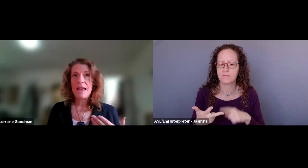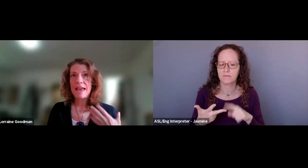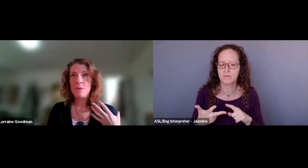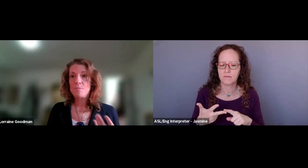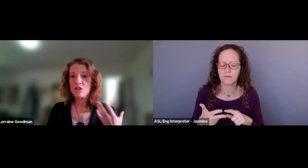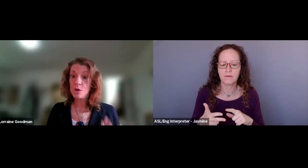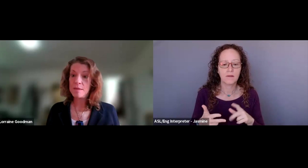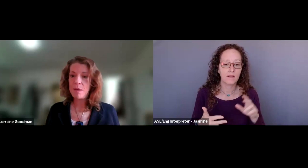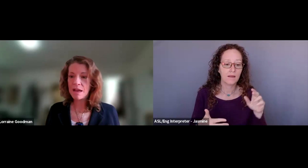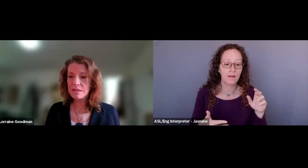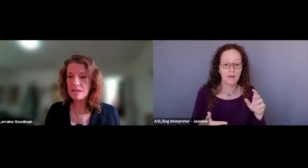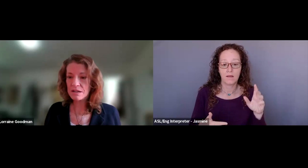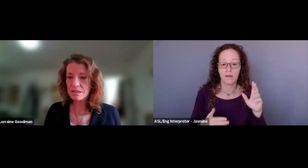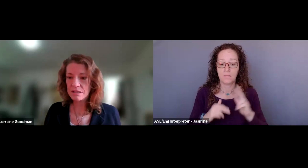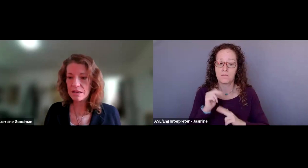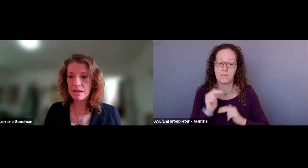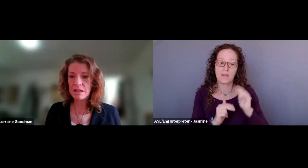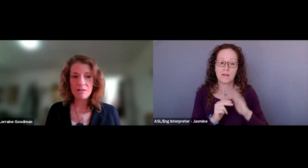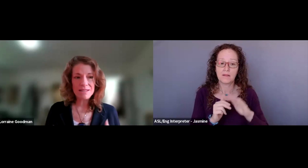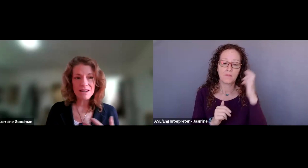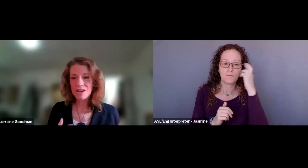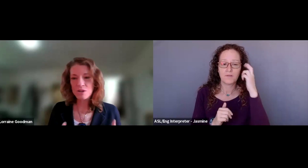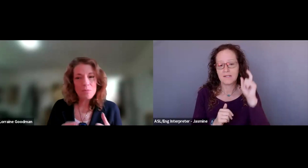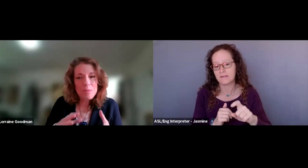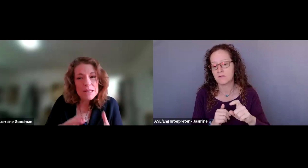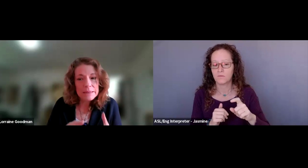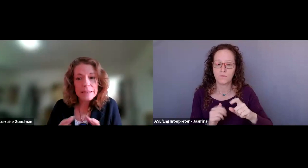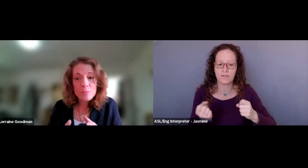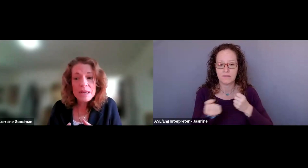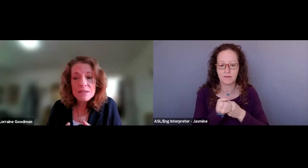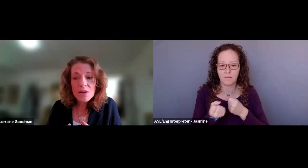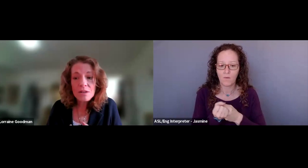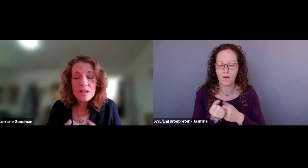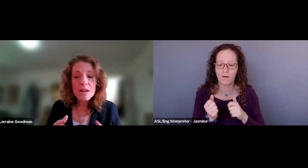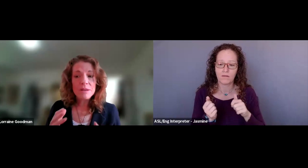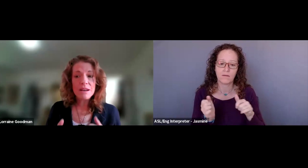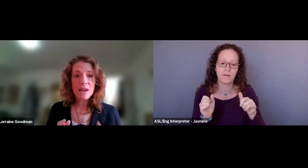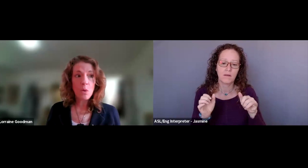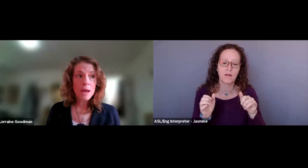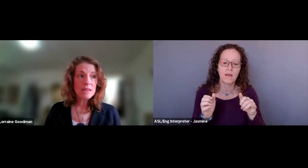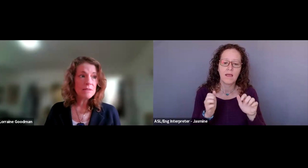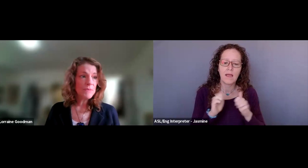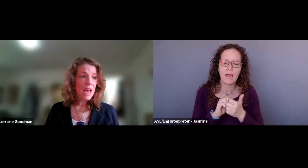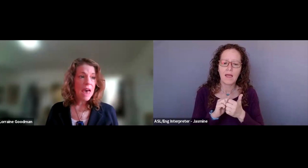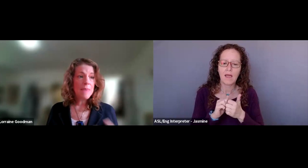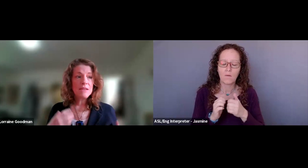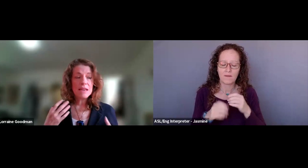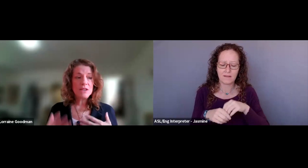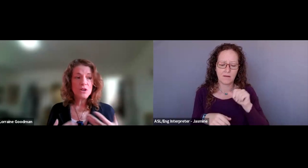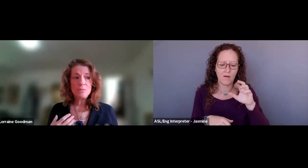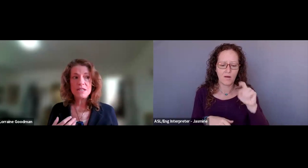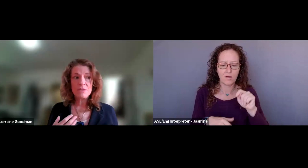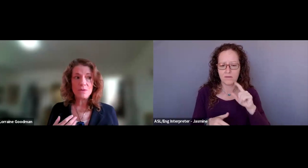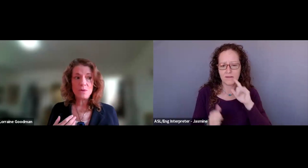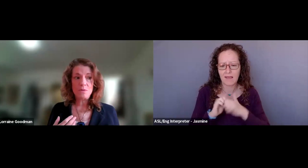measure impact in the arts? Arts and education might be a little bit easier, but not always. And then